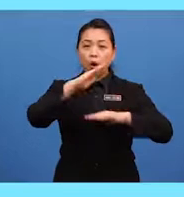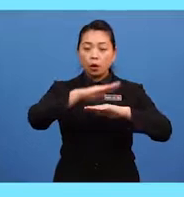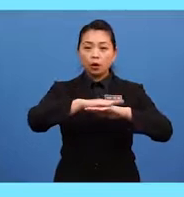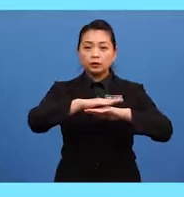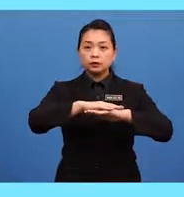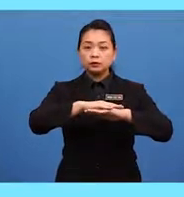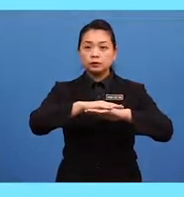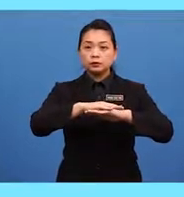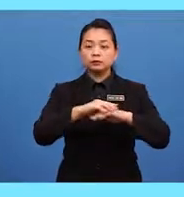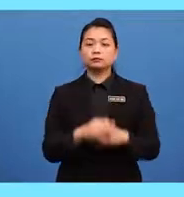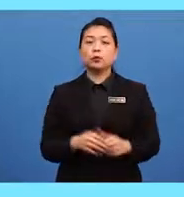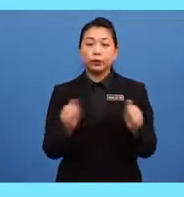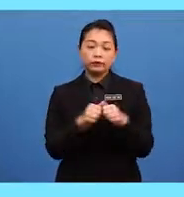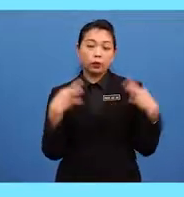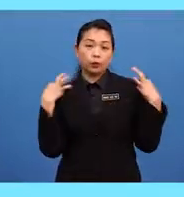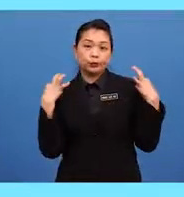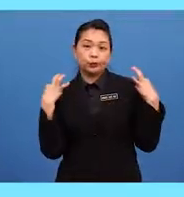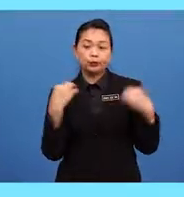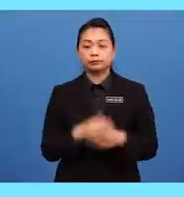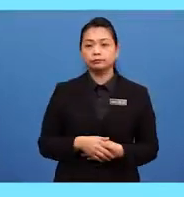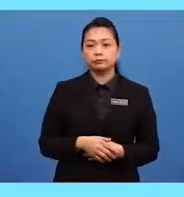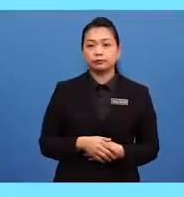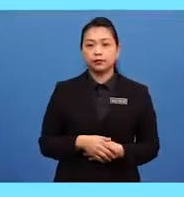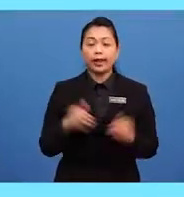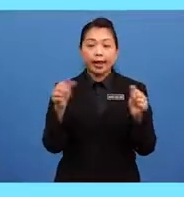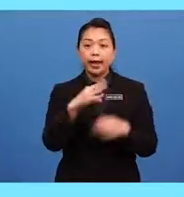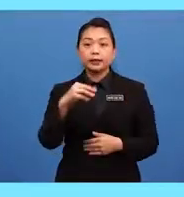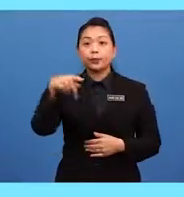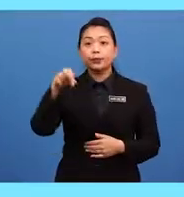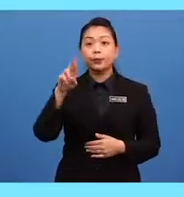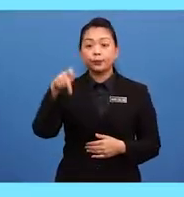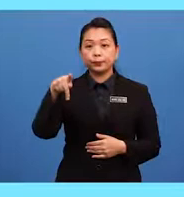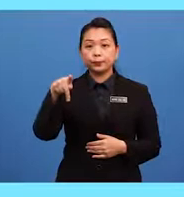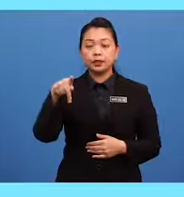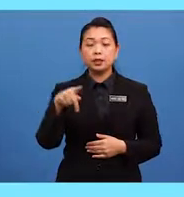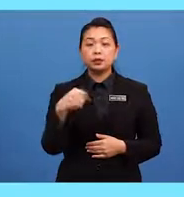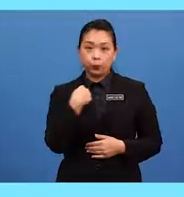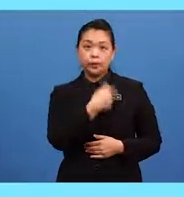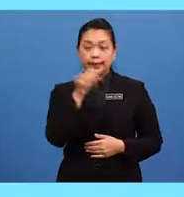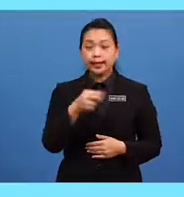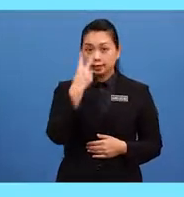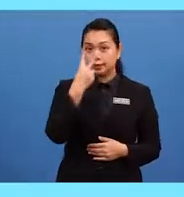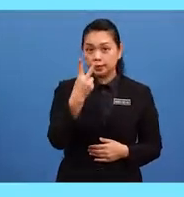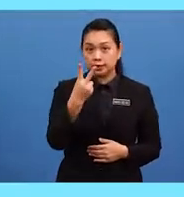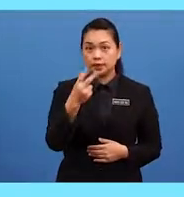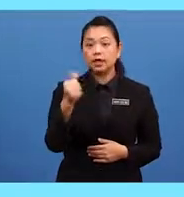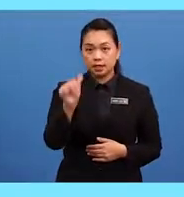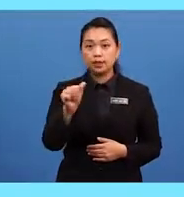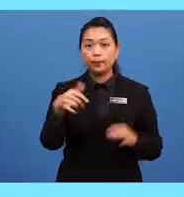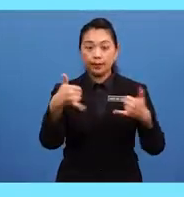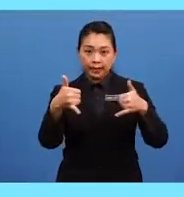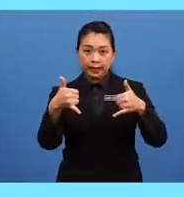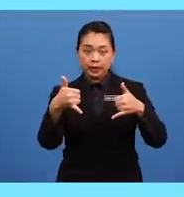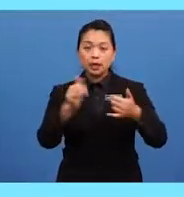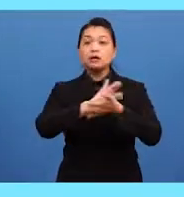props and costumes. Since we can see a play, therefore, play